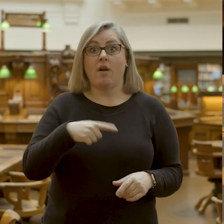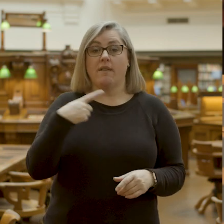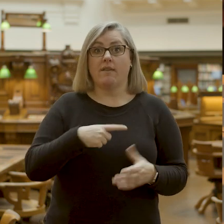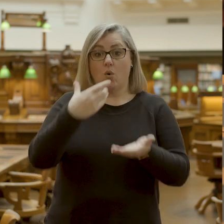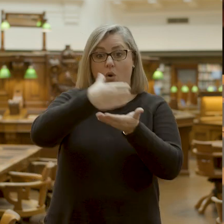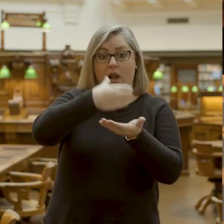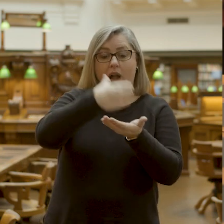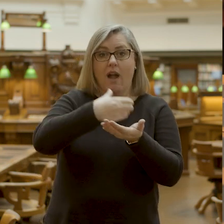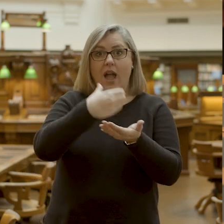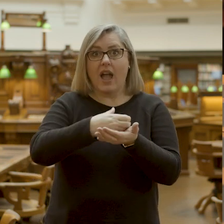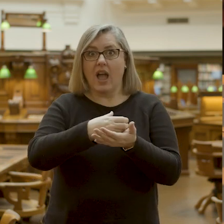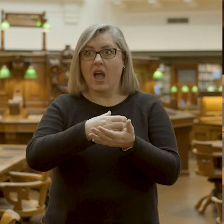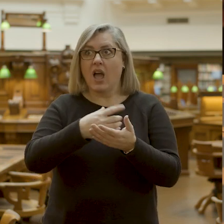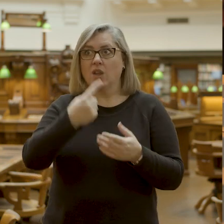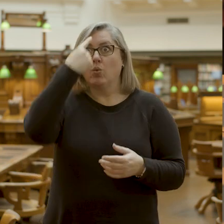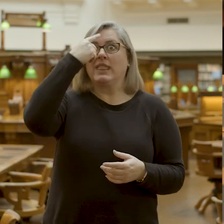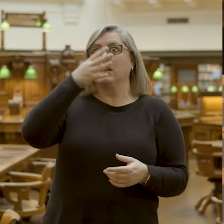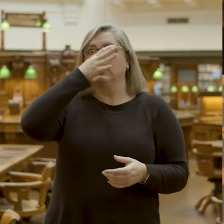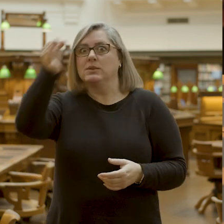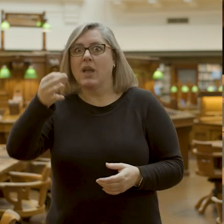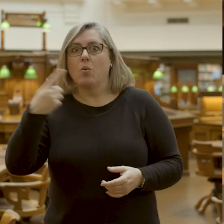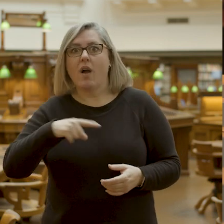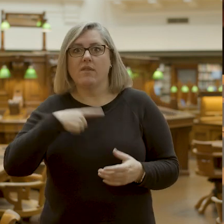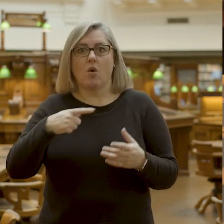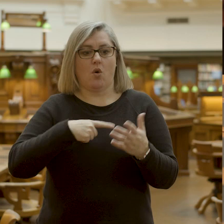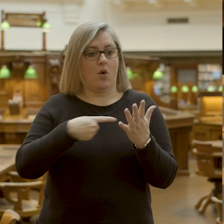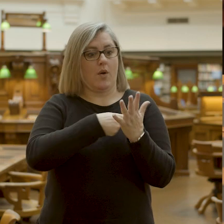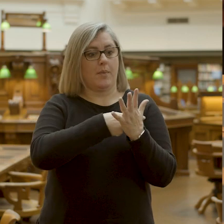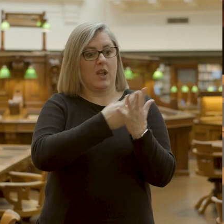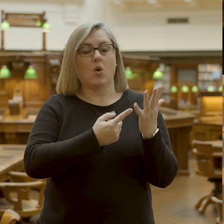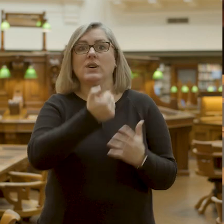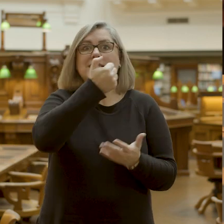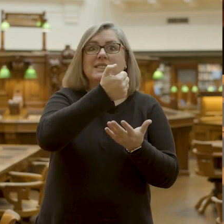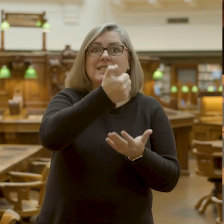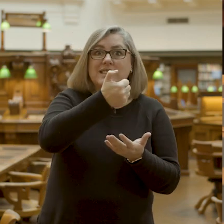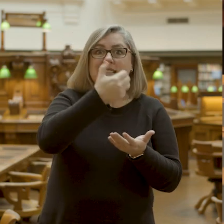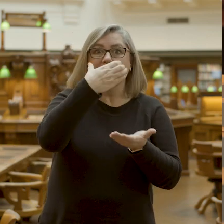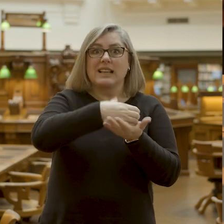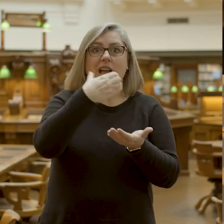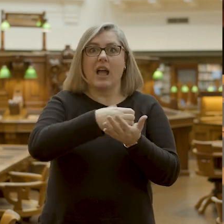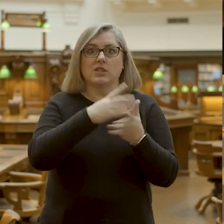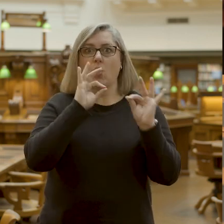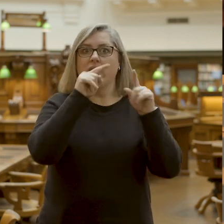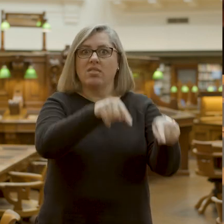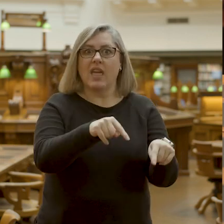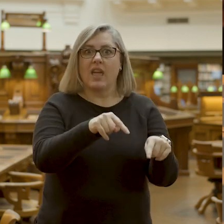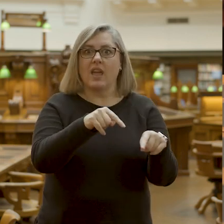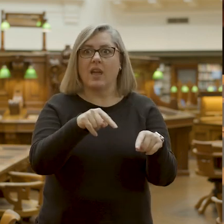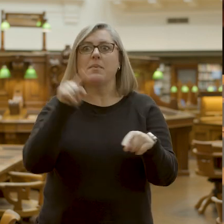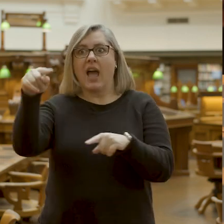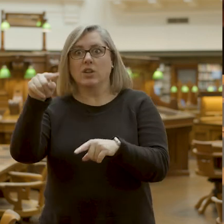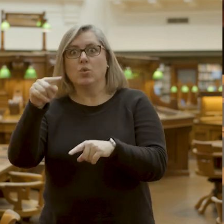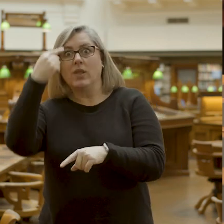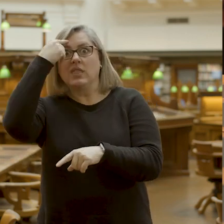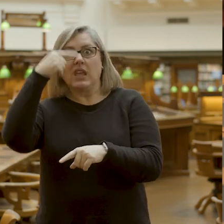card has appeared to disappear is because none of the six cards are there, including the one you were thinking of. But the